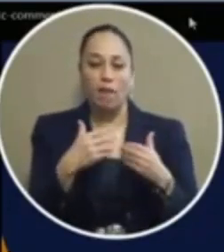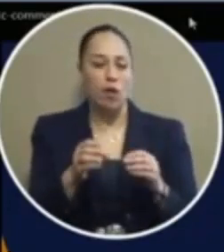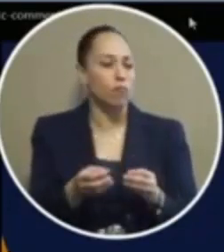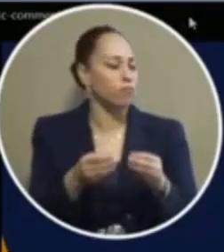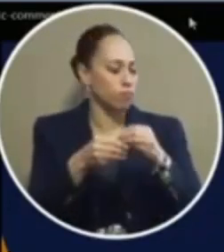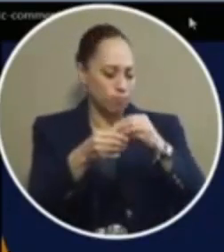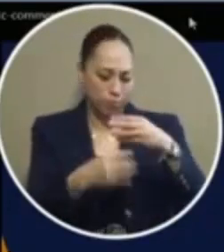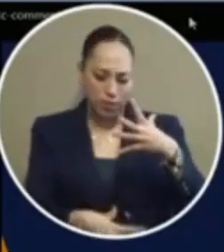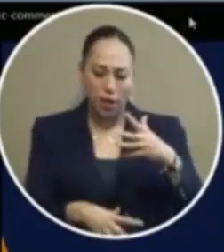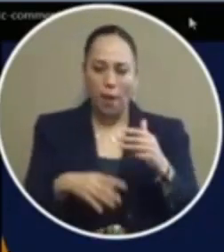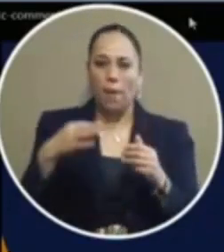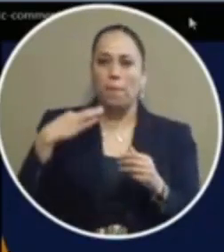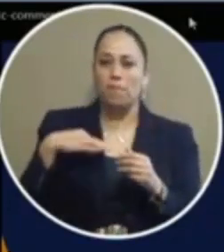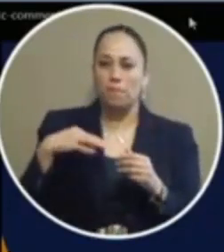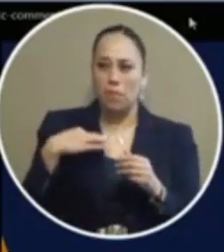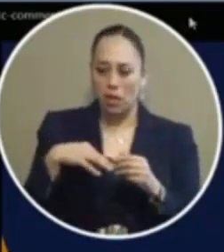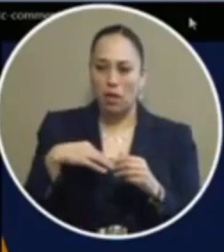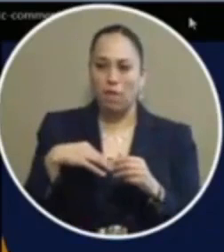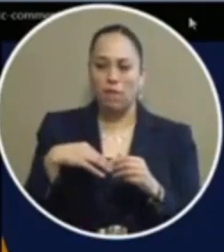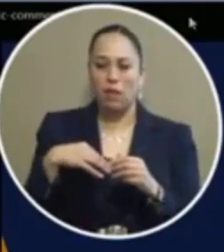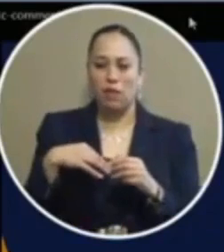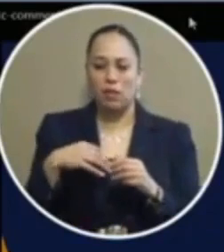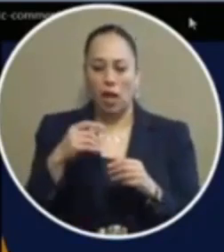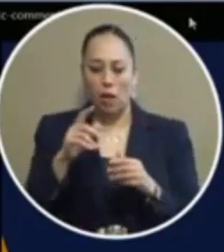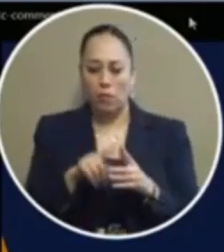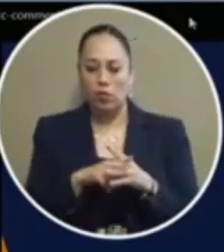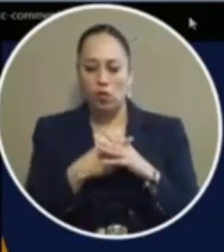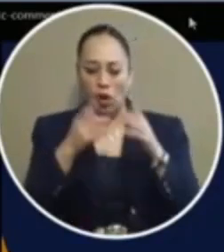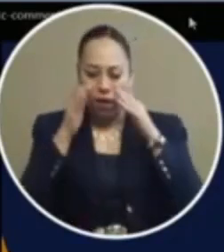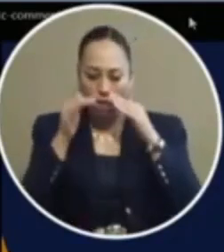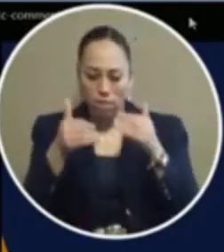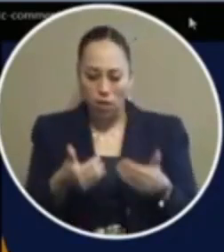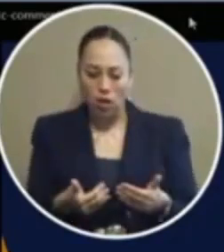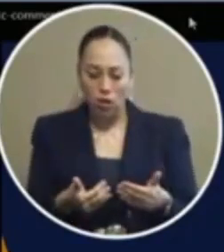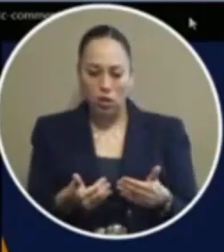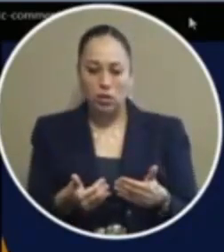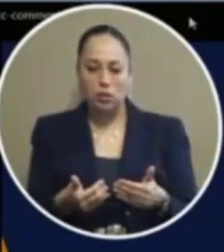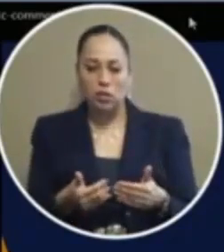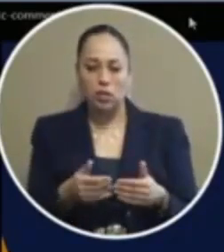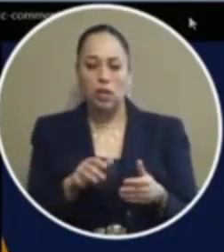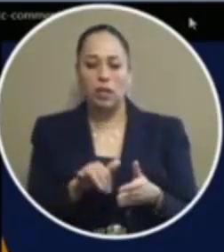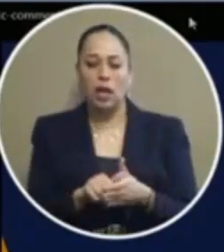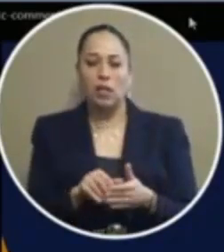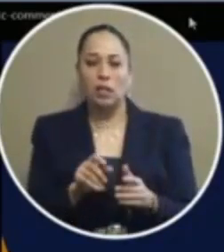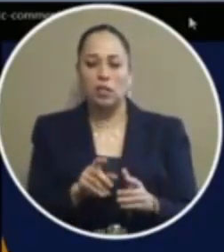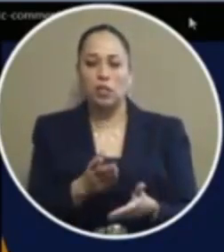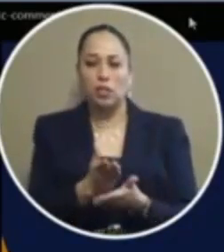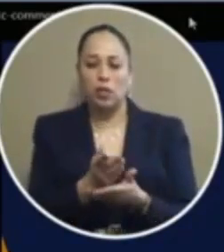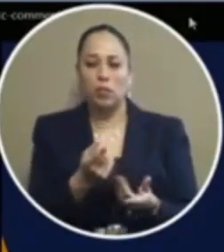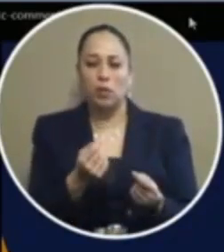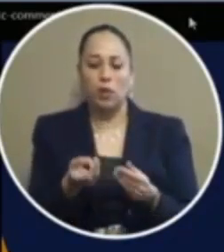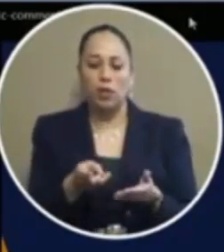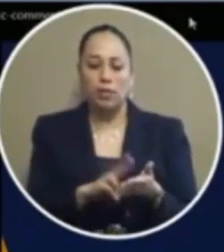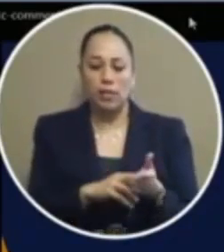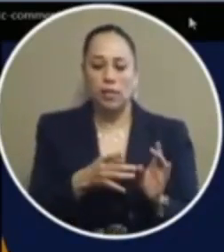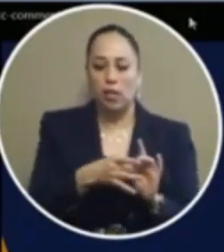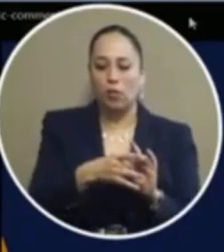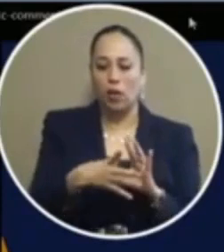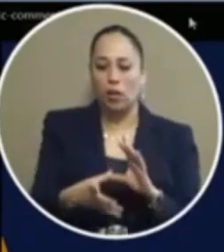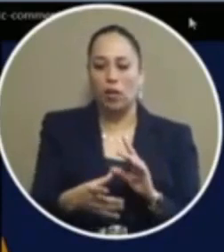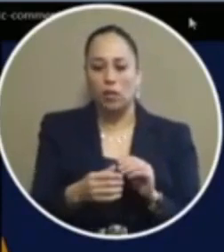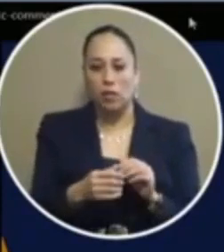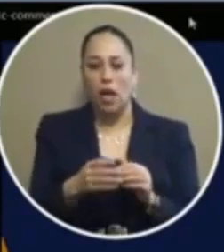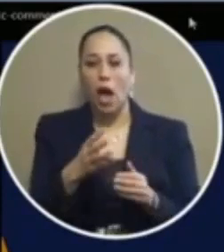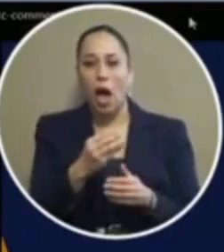benefits and so i think on my personal opinion el paso needs to stop arresting individuals and site and release is very beneficial